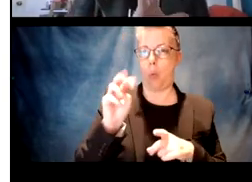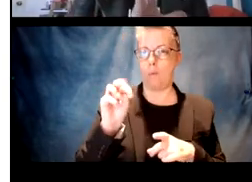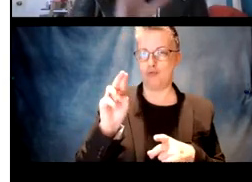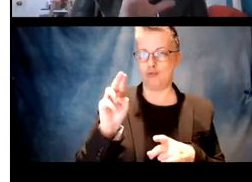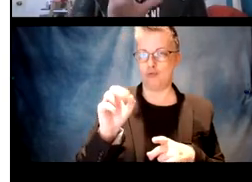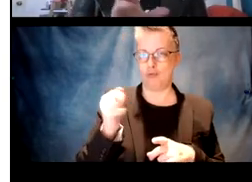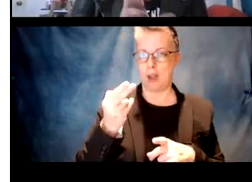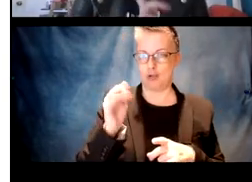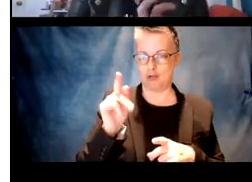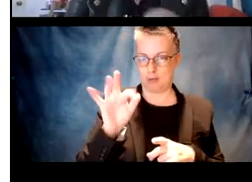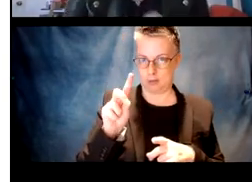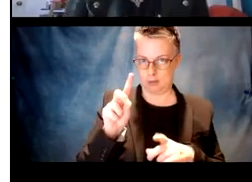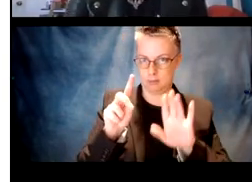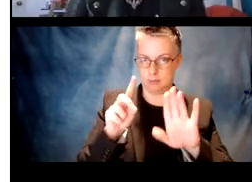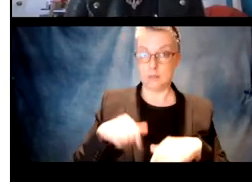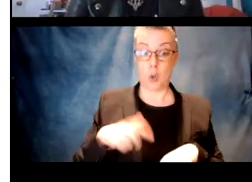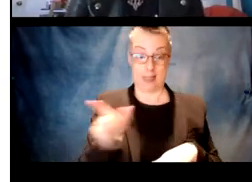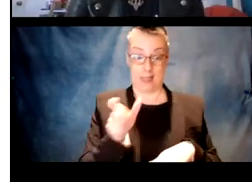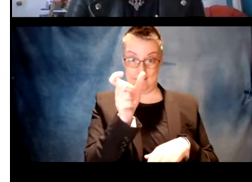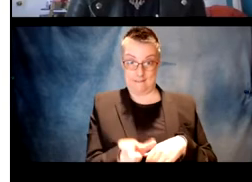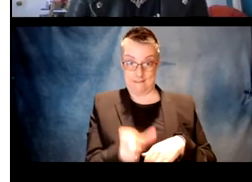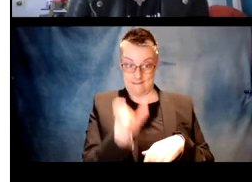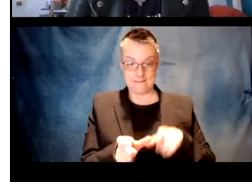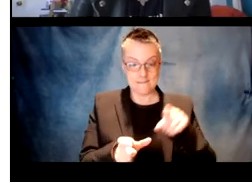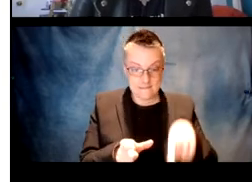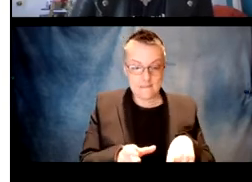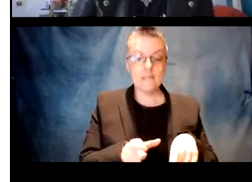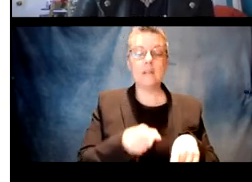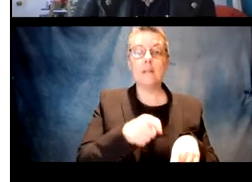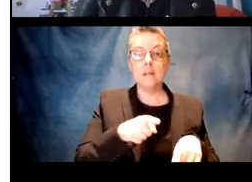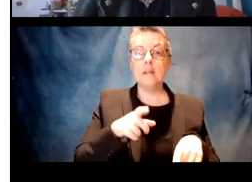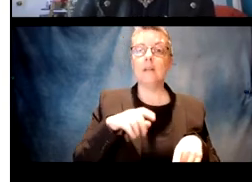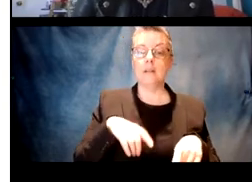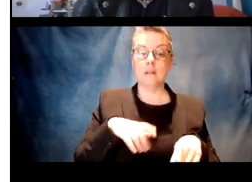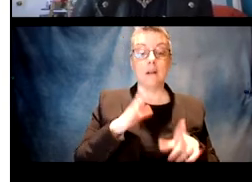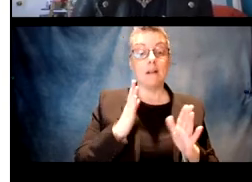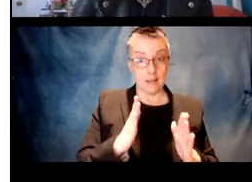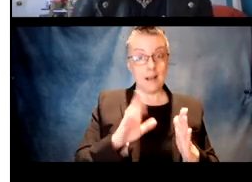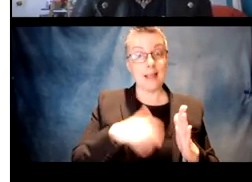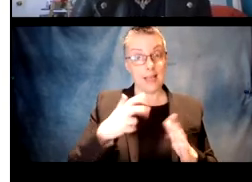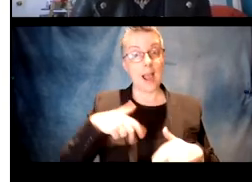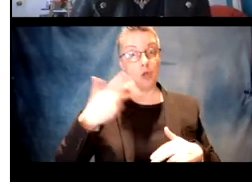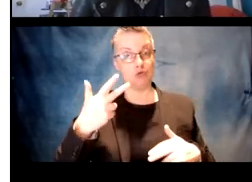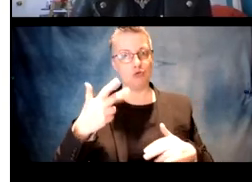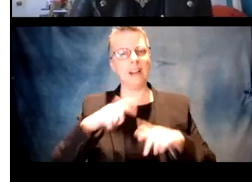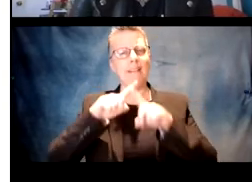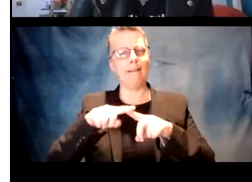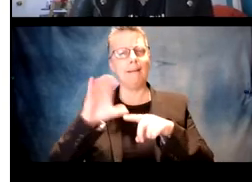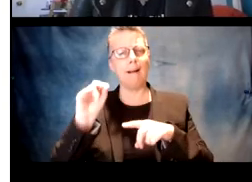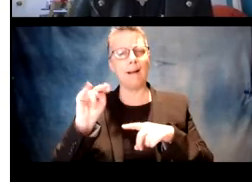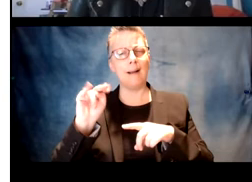The first type of sentence will always be the over-regularized, so the ones on the far left,